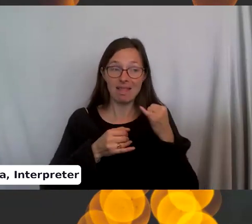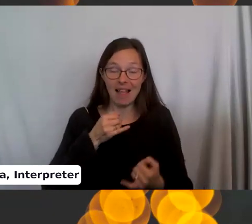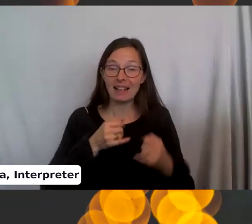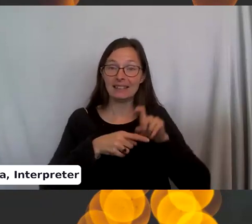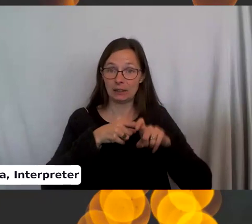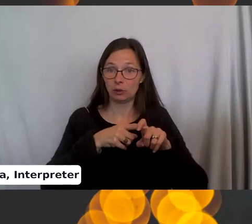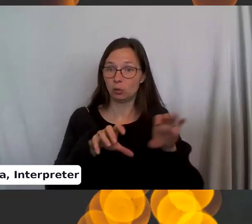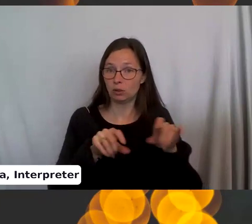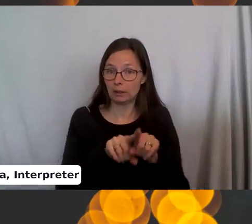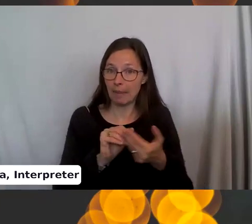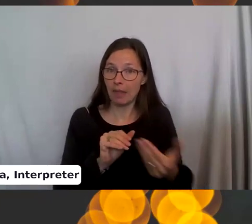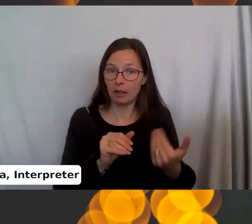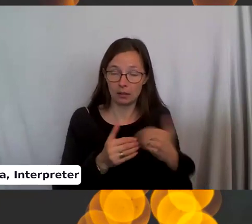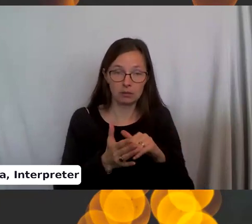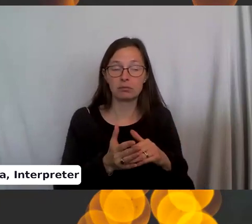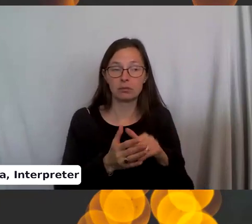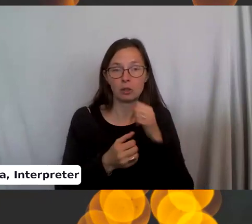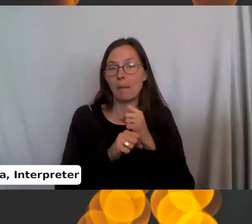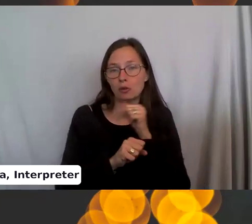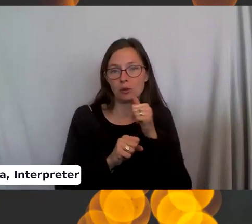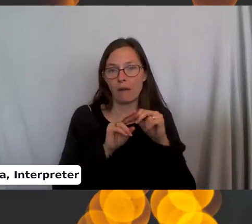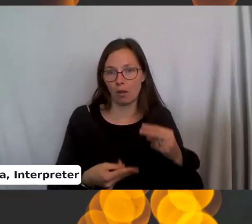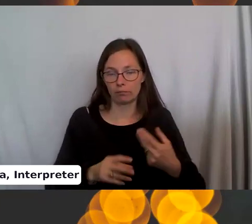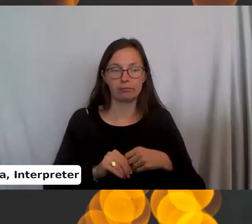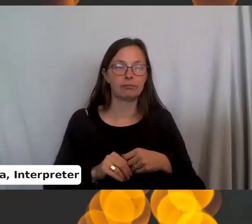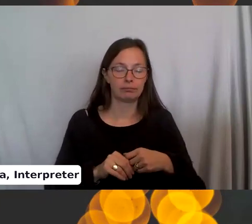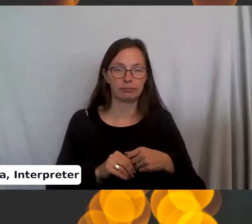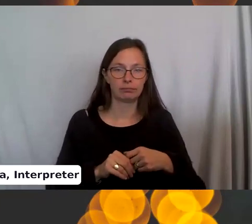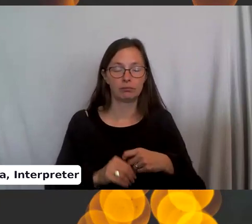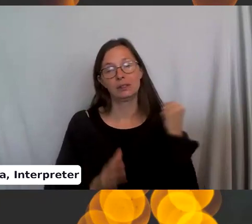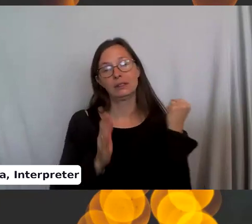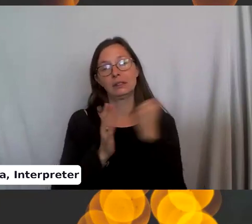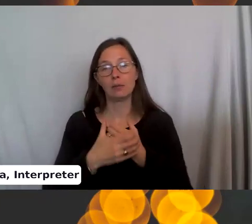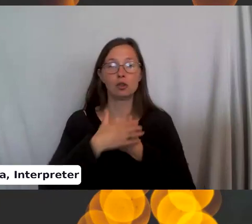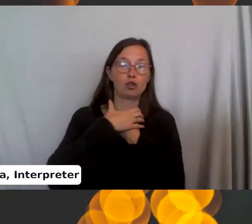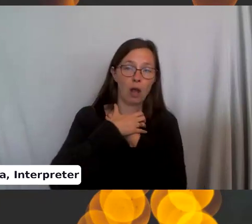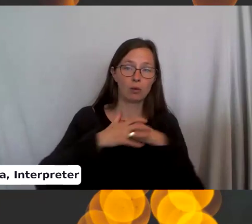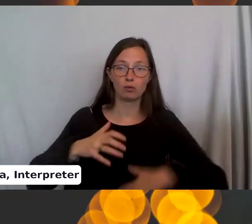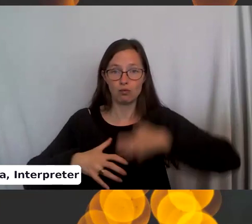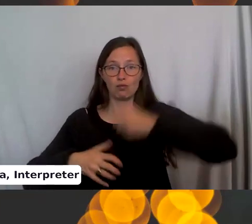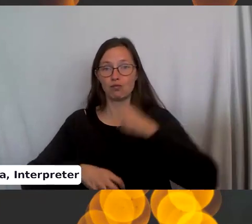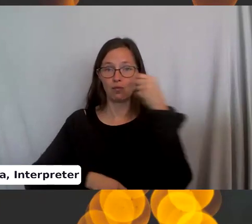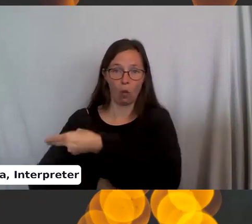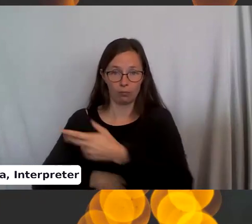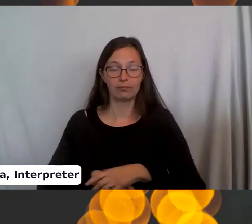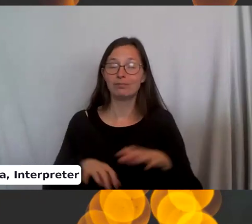it doesn't slide off. Stabbing, strangling, ripping out guts, throwing it off a cliff. And you have completed your first row.